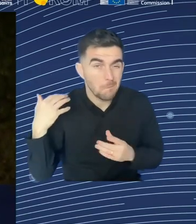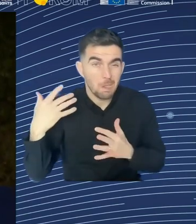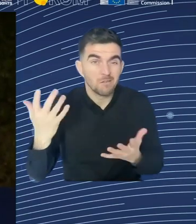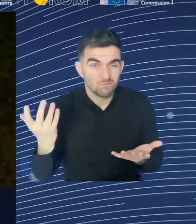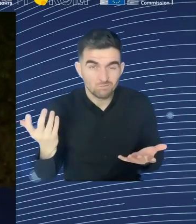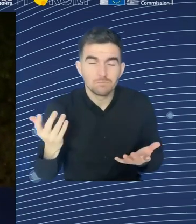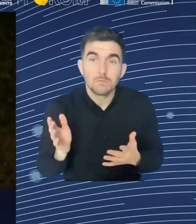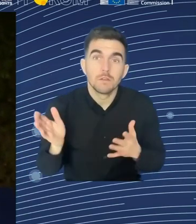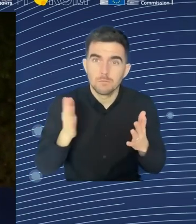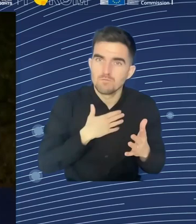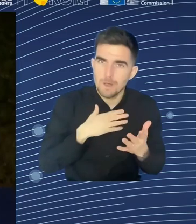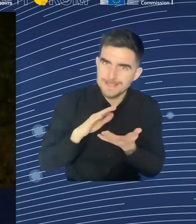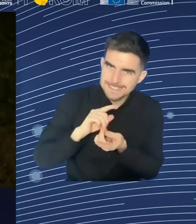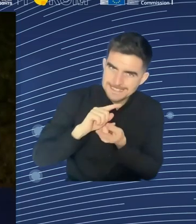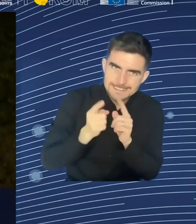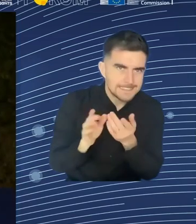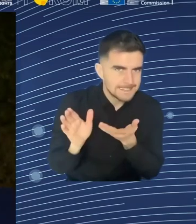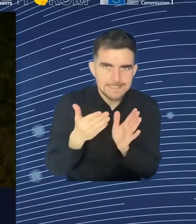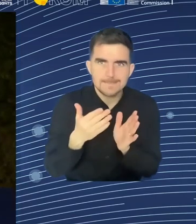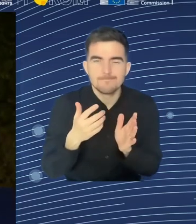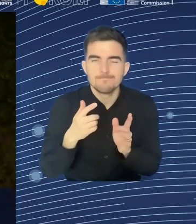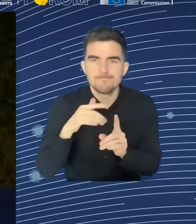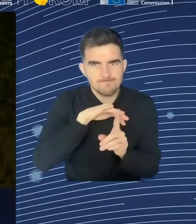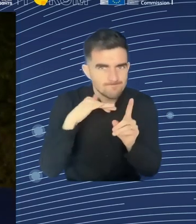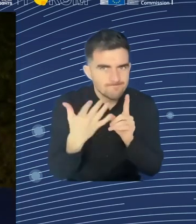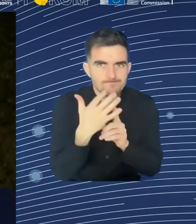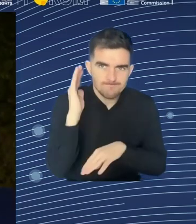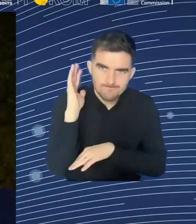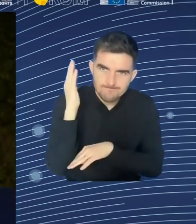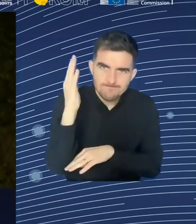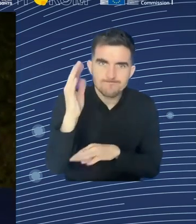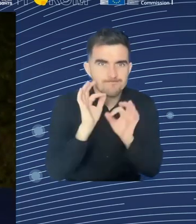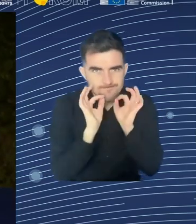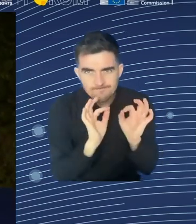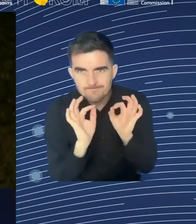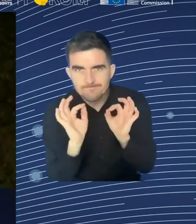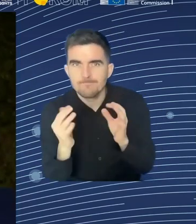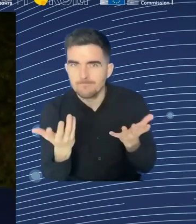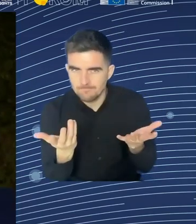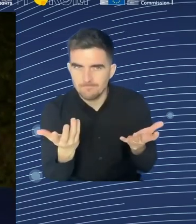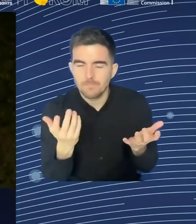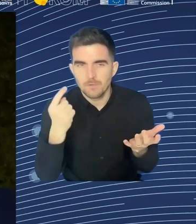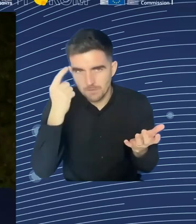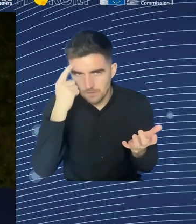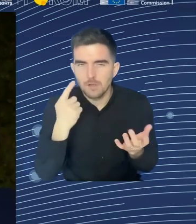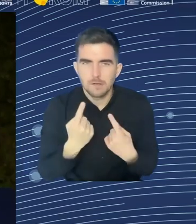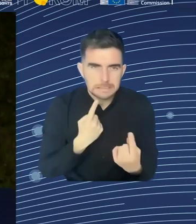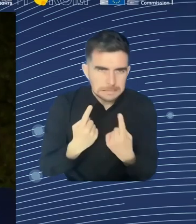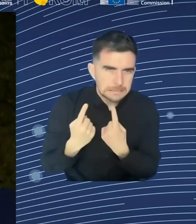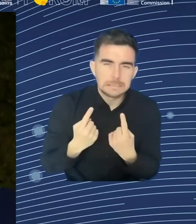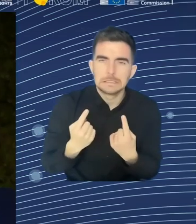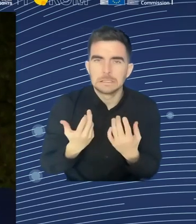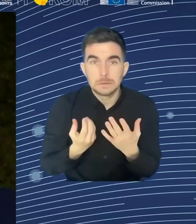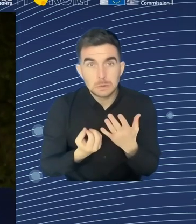to develop different tasks. And for that, we really have to re-skill. For me, that is the most important and